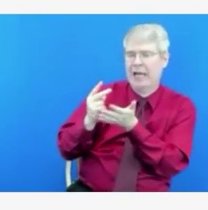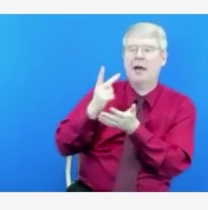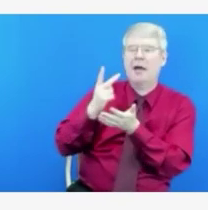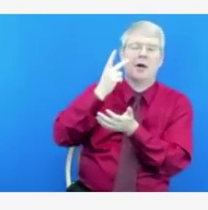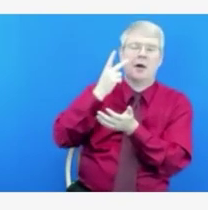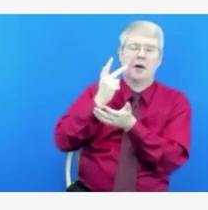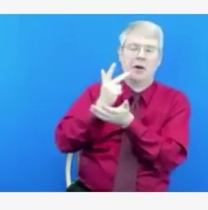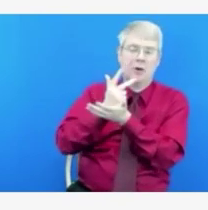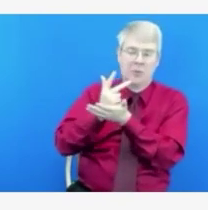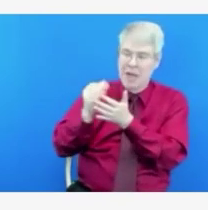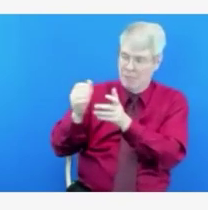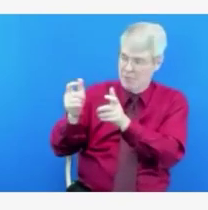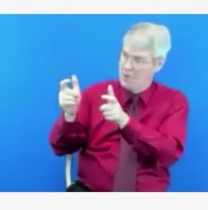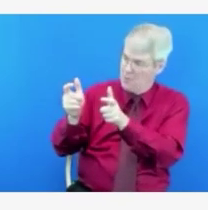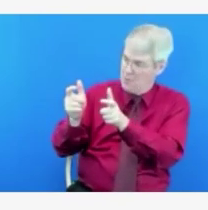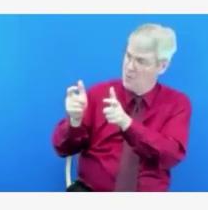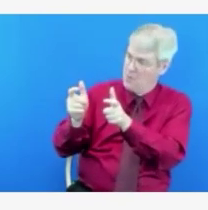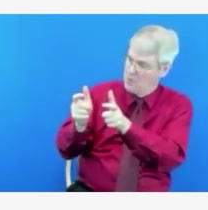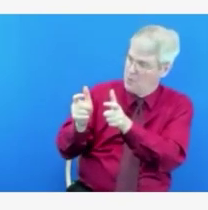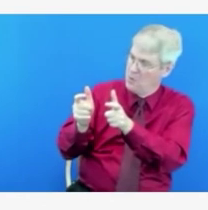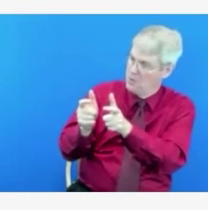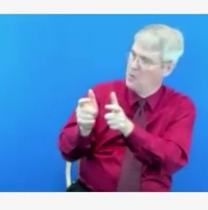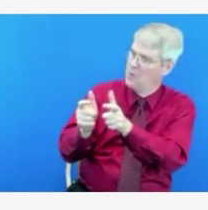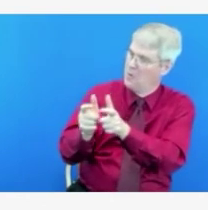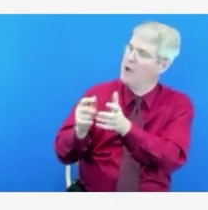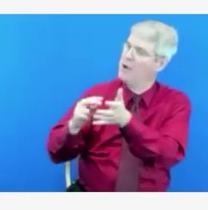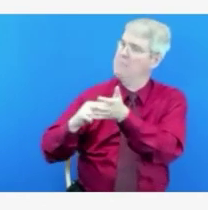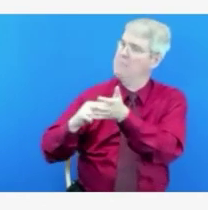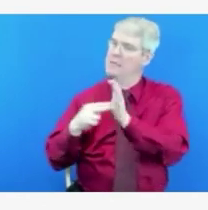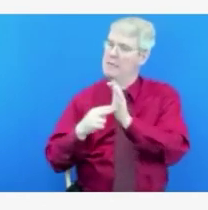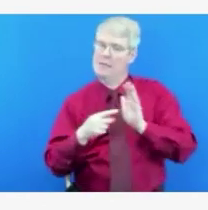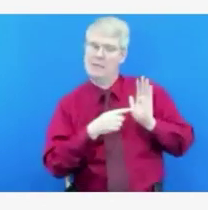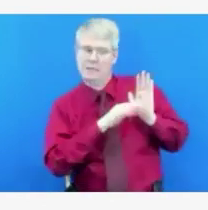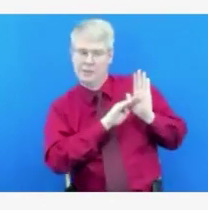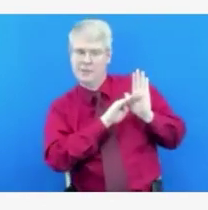Thanks, Dr. Turner. Our next question is going to come from Kevin Richard.